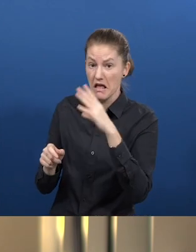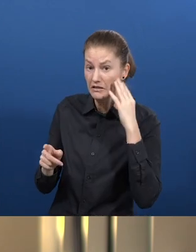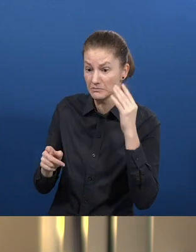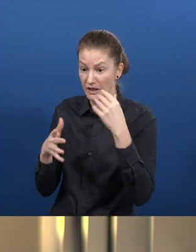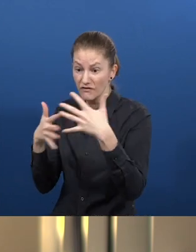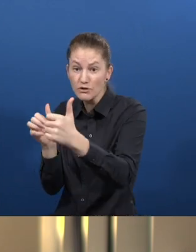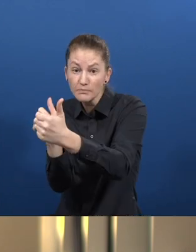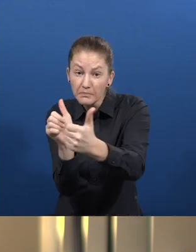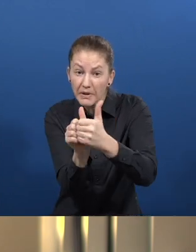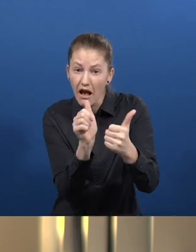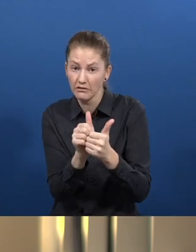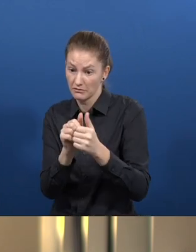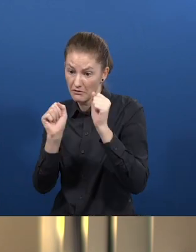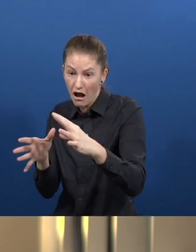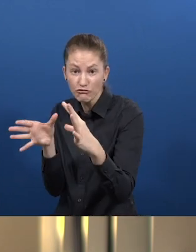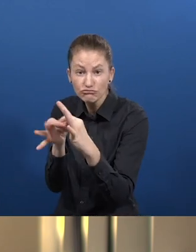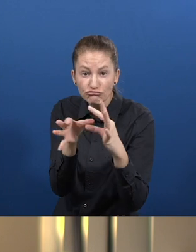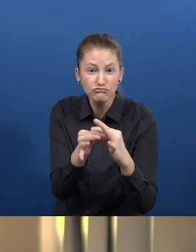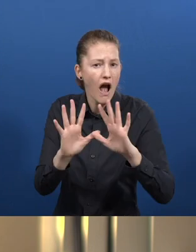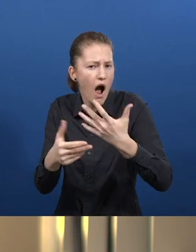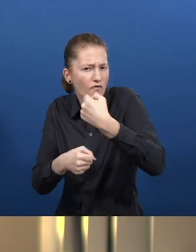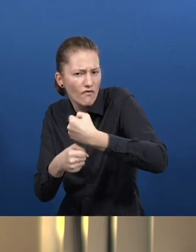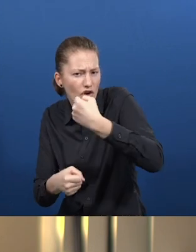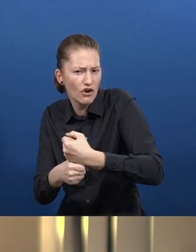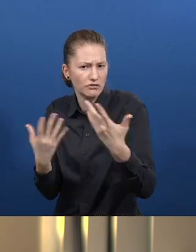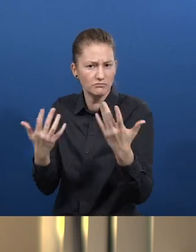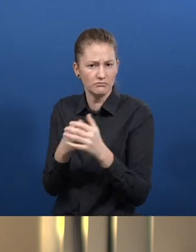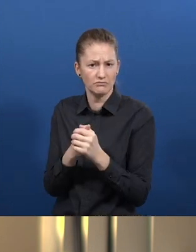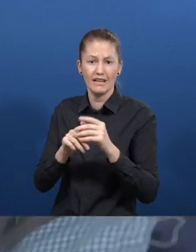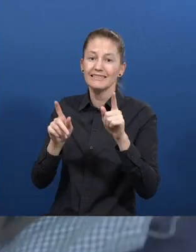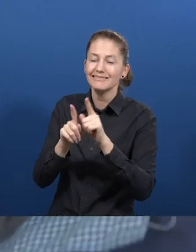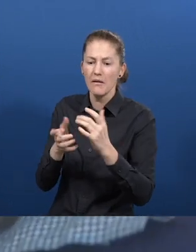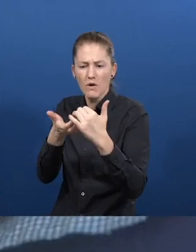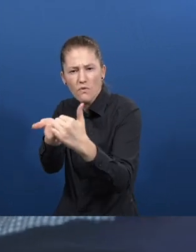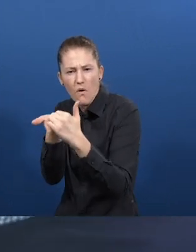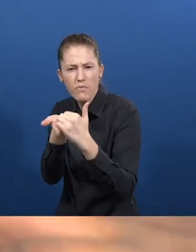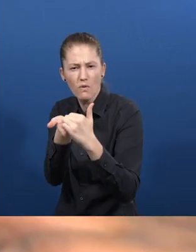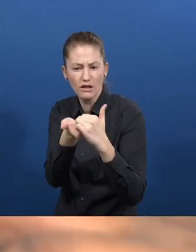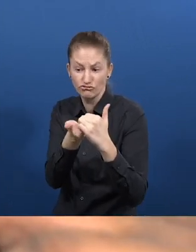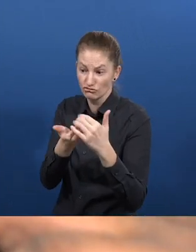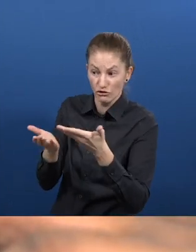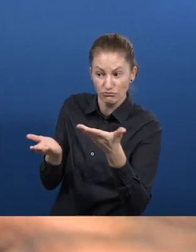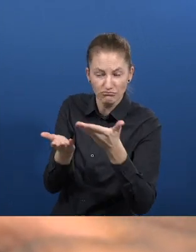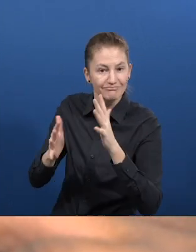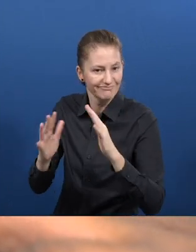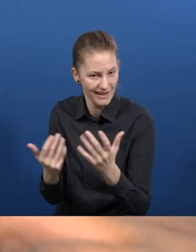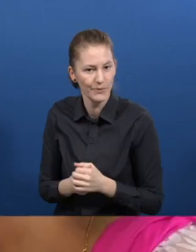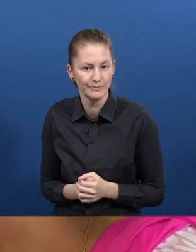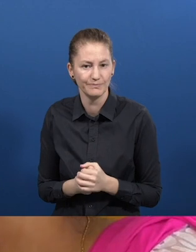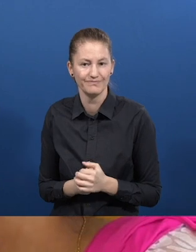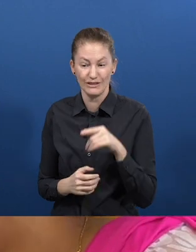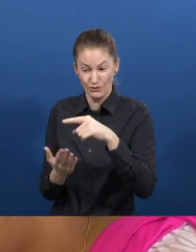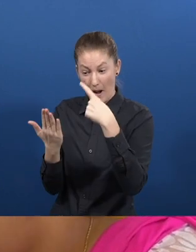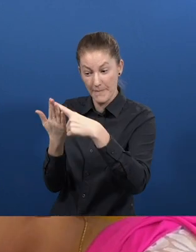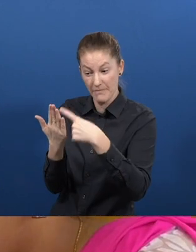open to somehow let go of their work and collaborate with others. If these requirements are met, the